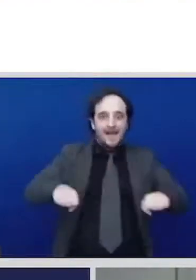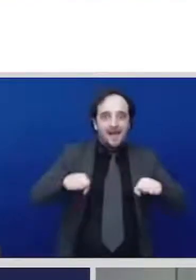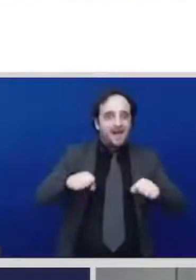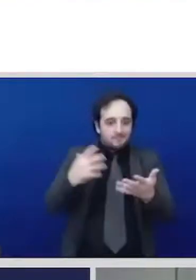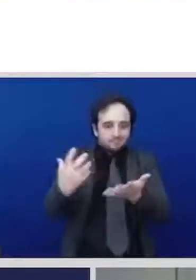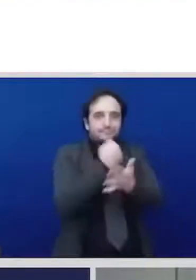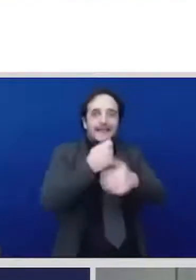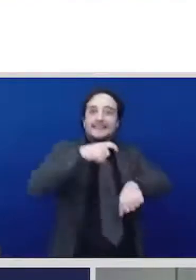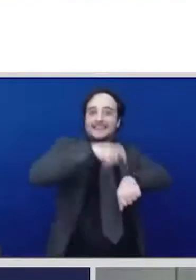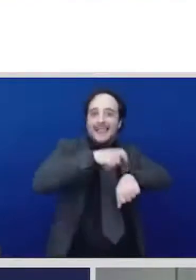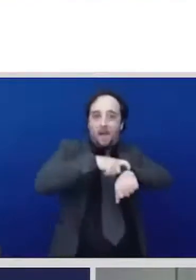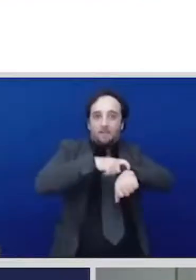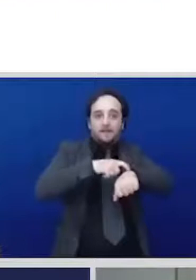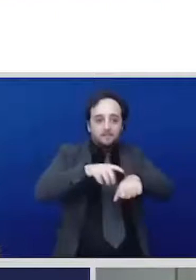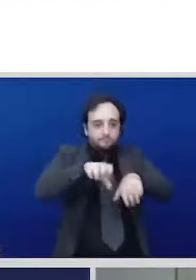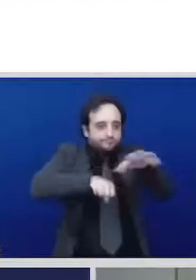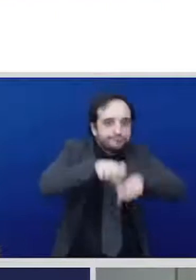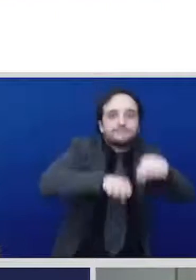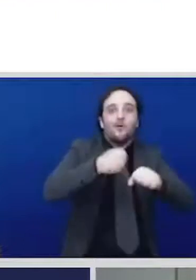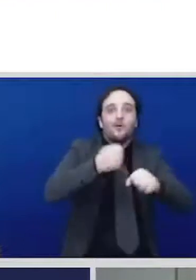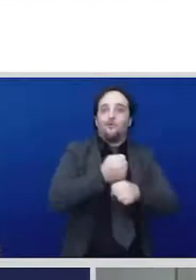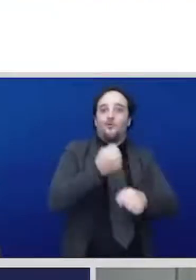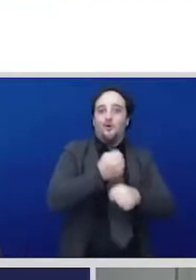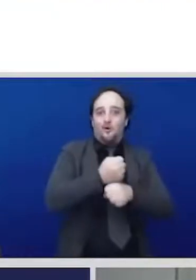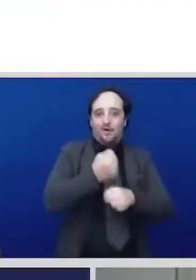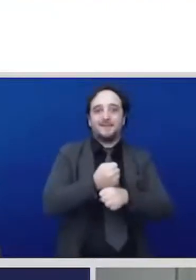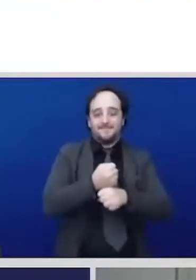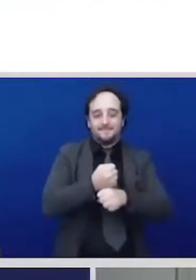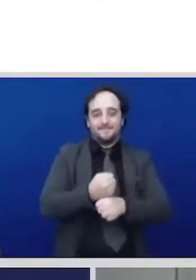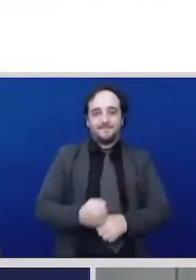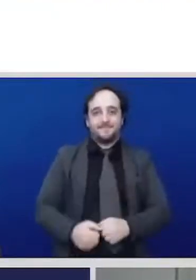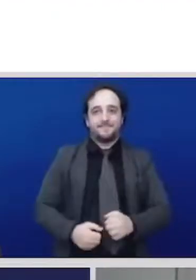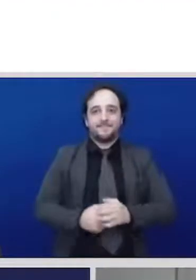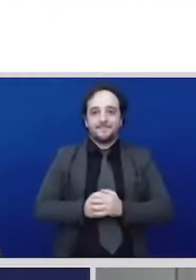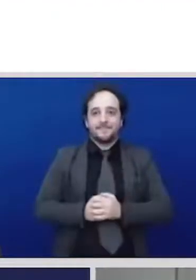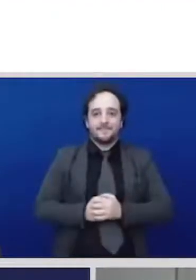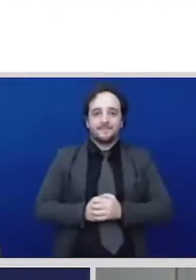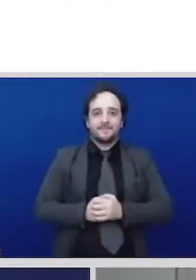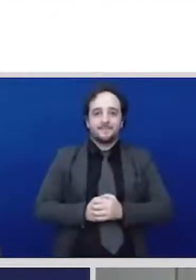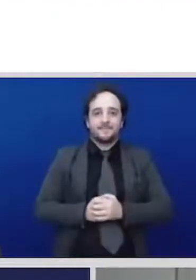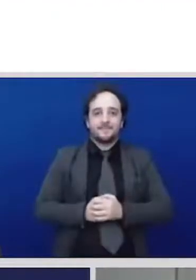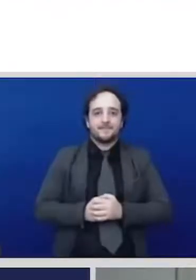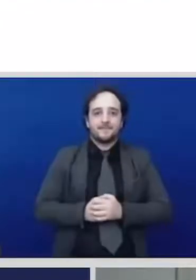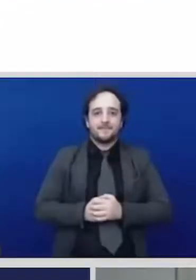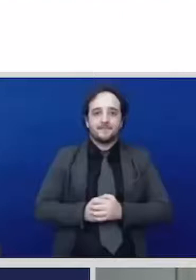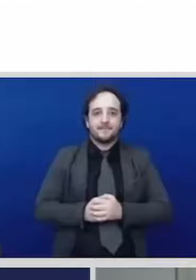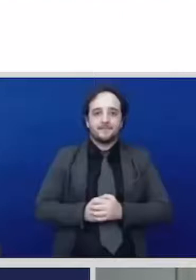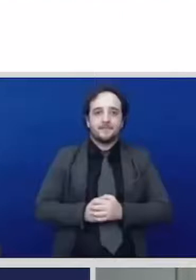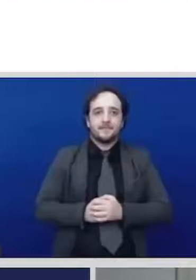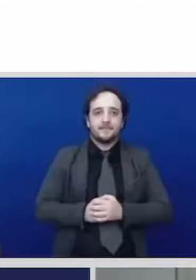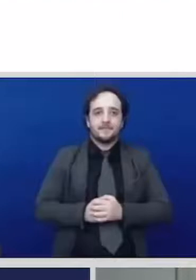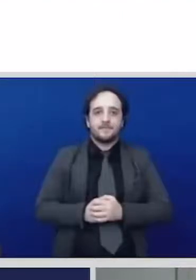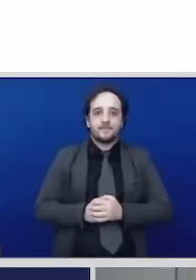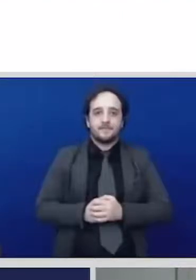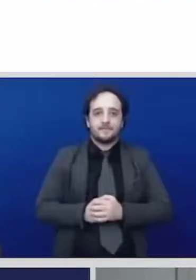are revisiting their HR policies and craft plans to improve gender balances new HR policy